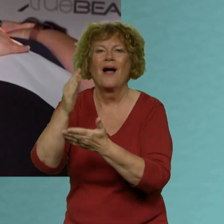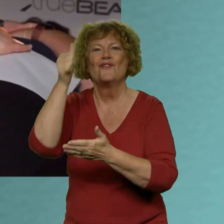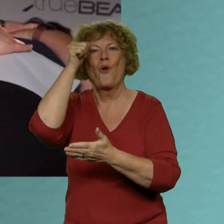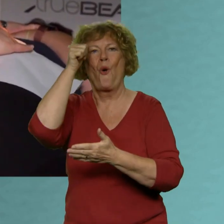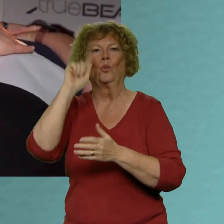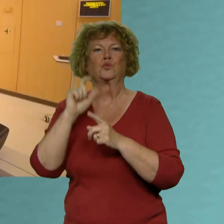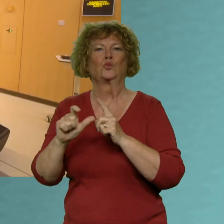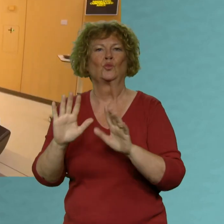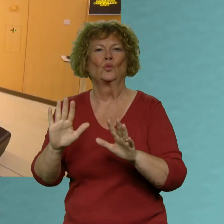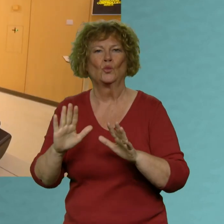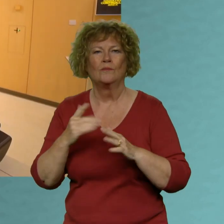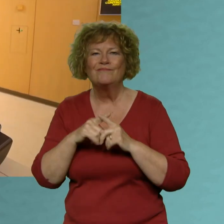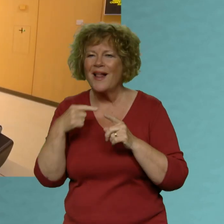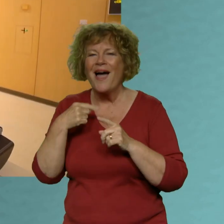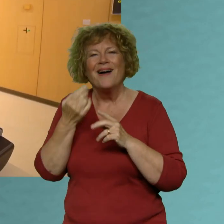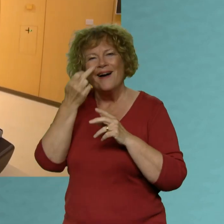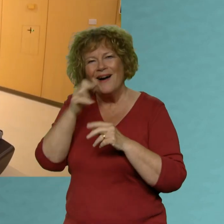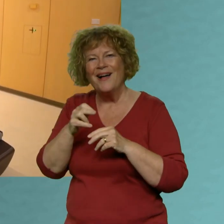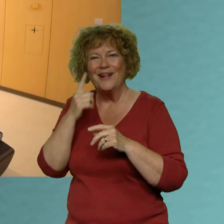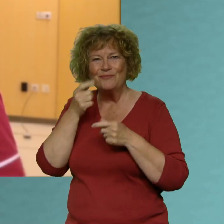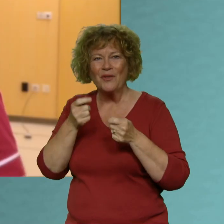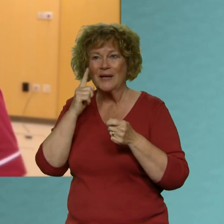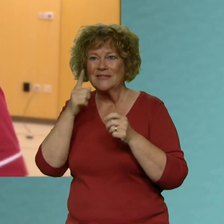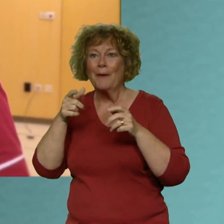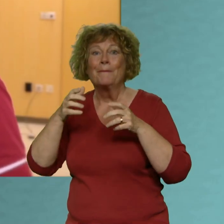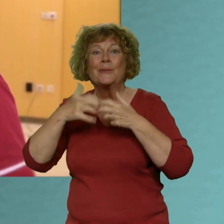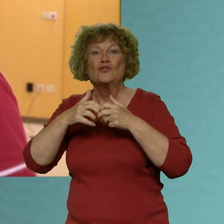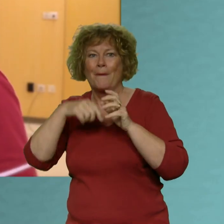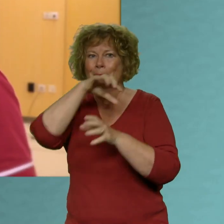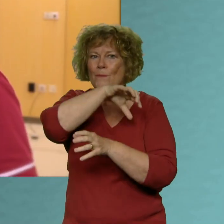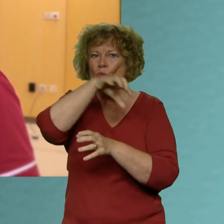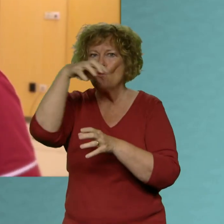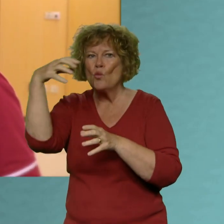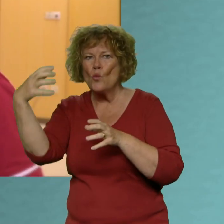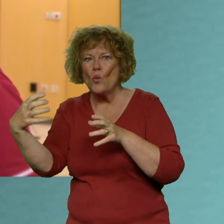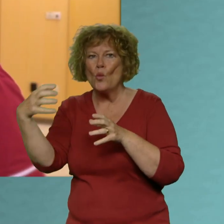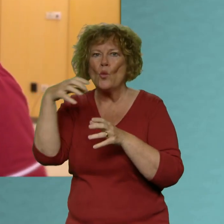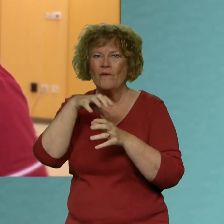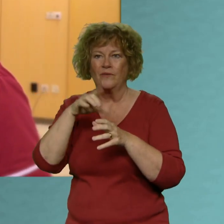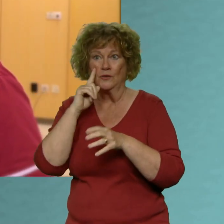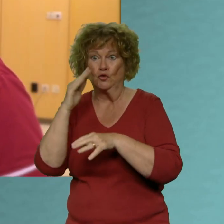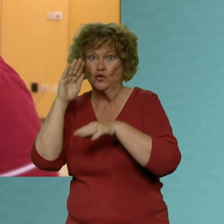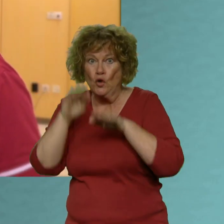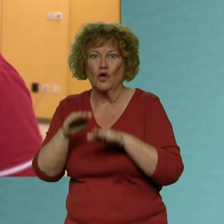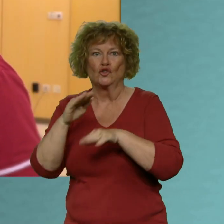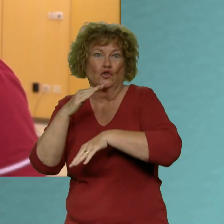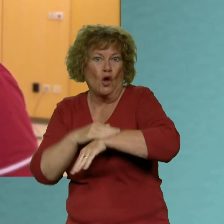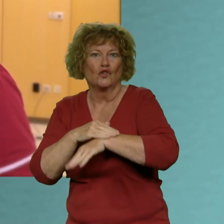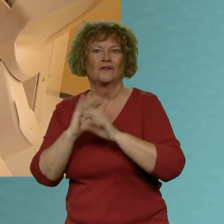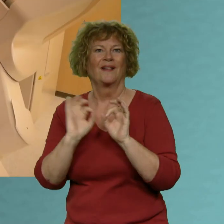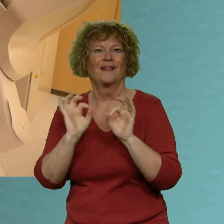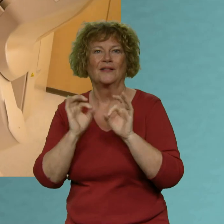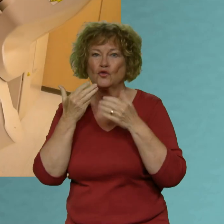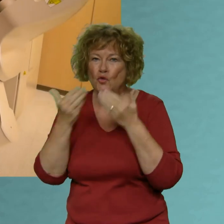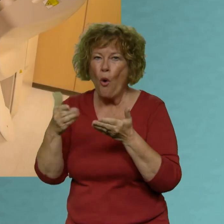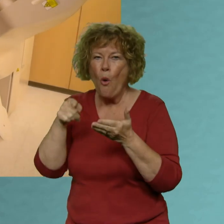simulation of the treatment and see the machine moving around so they can see that it's not going to touch them we show the positions of the cameras that are in the room that are watching them at all time